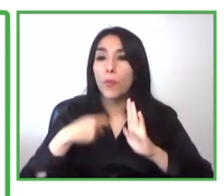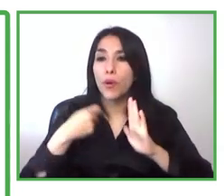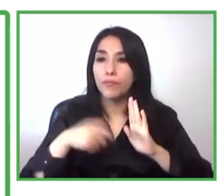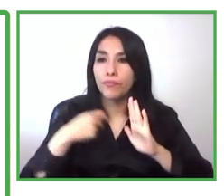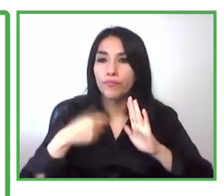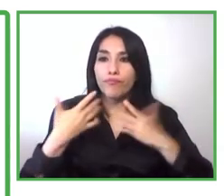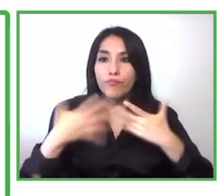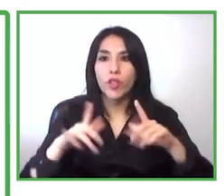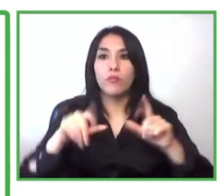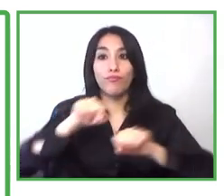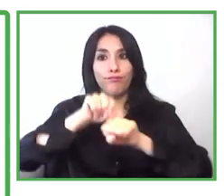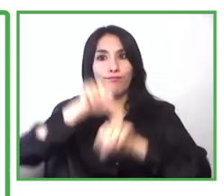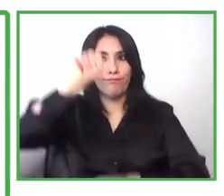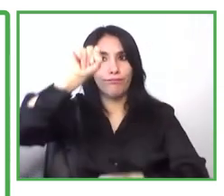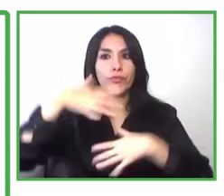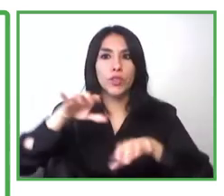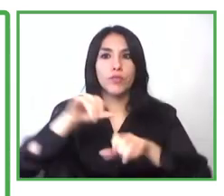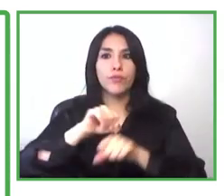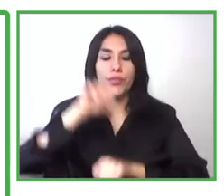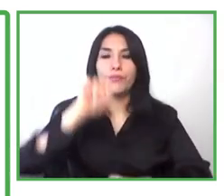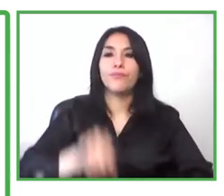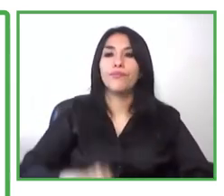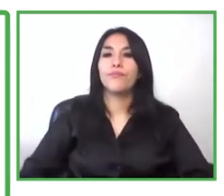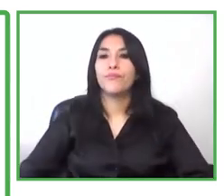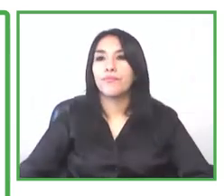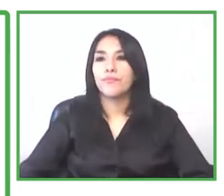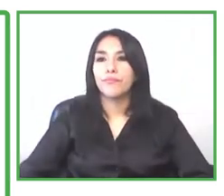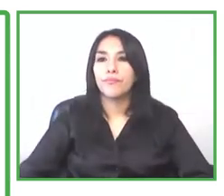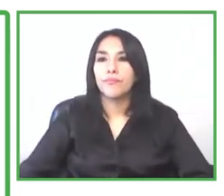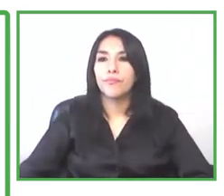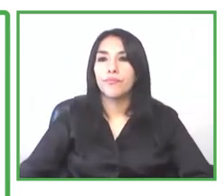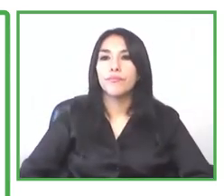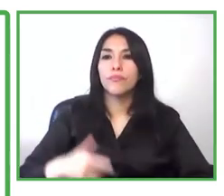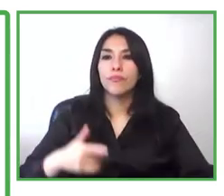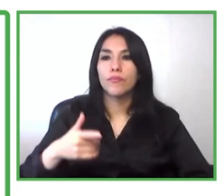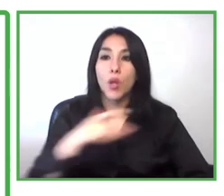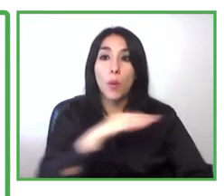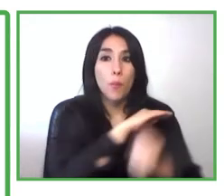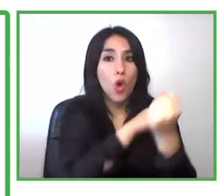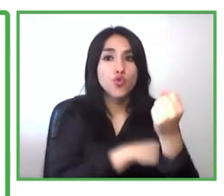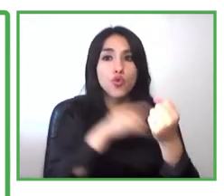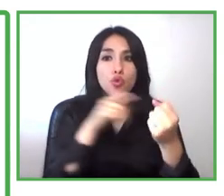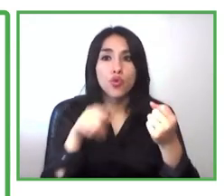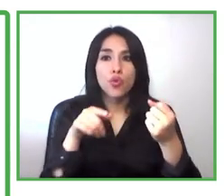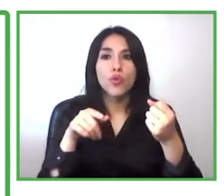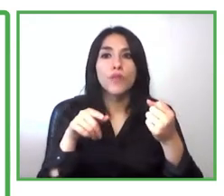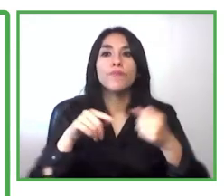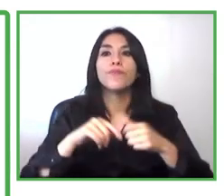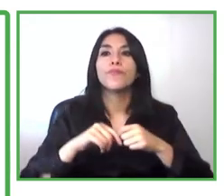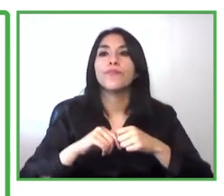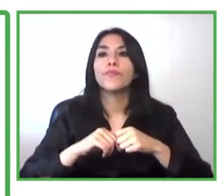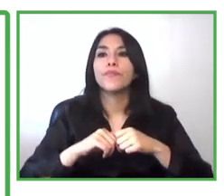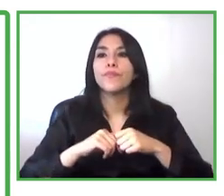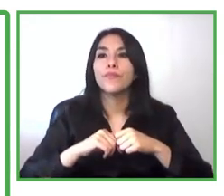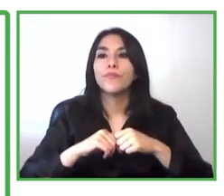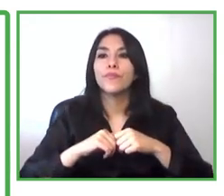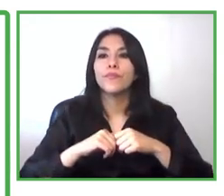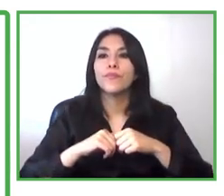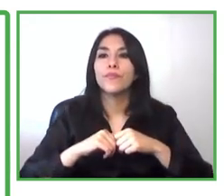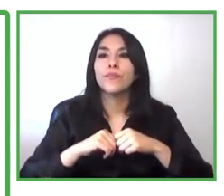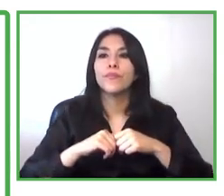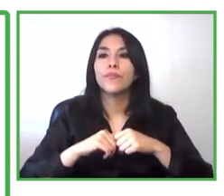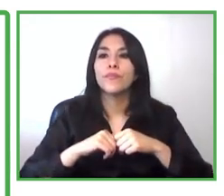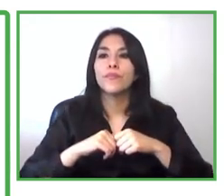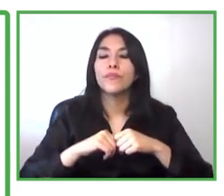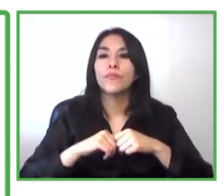654 of them has succeeded to present a strong business plan